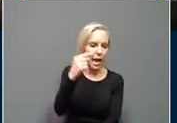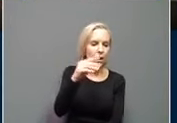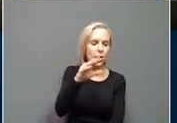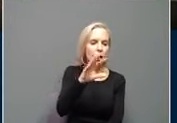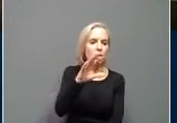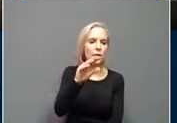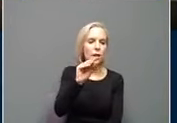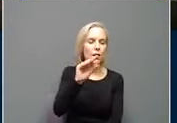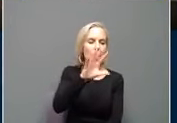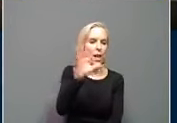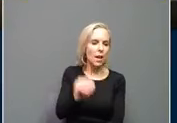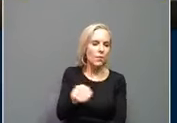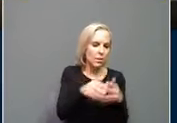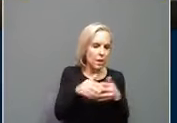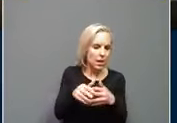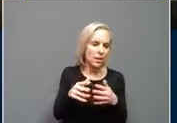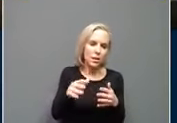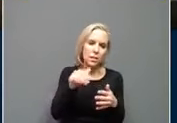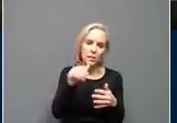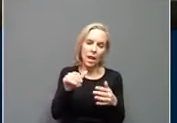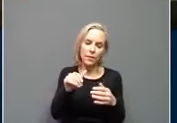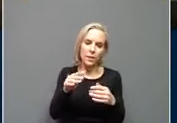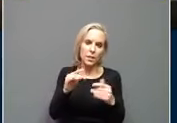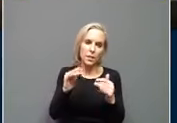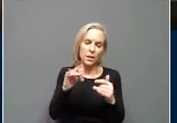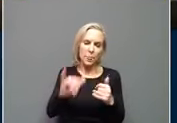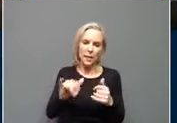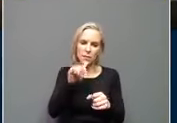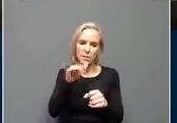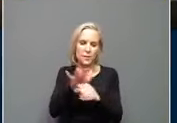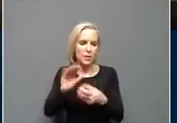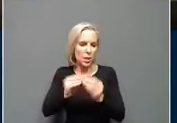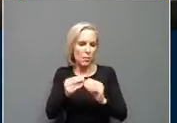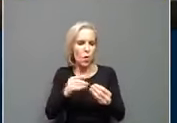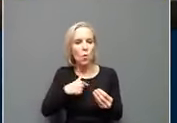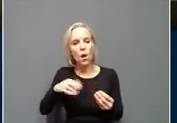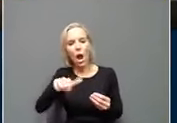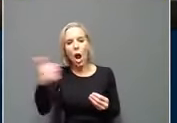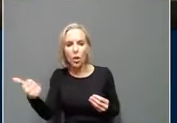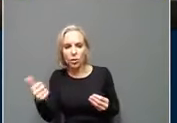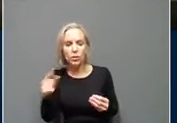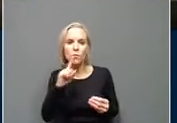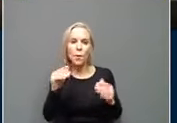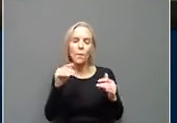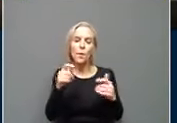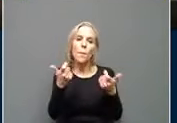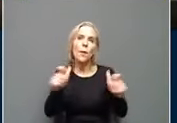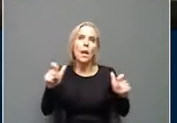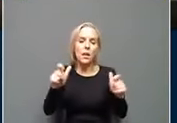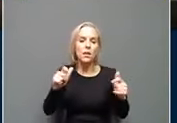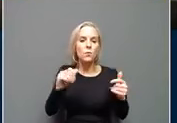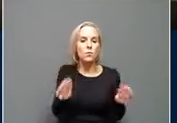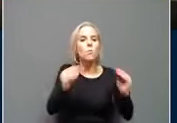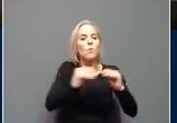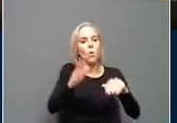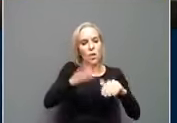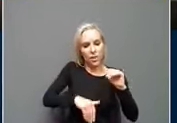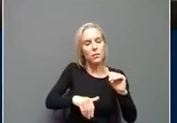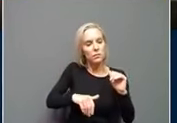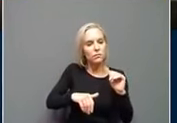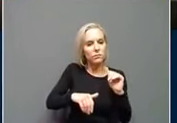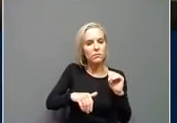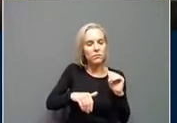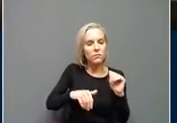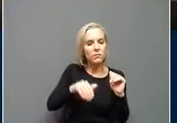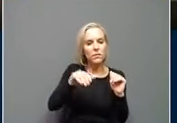Again, not as much as we want, but we do have 8.5% of other. Again, much higher than that makes up in the census.